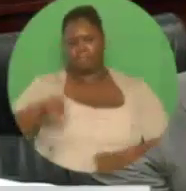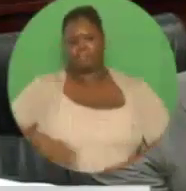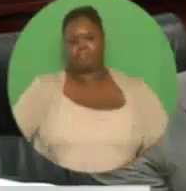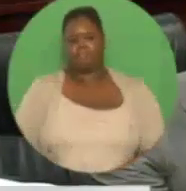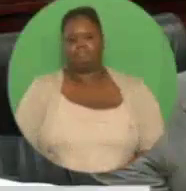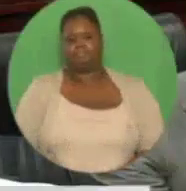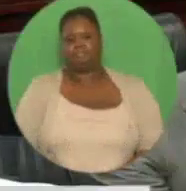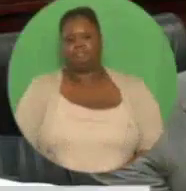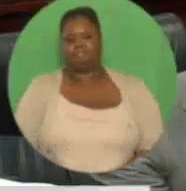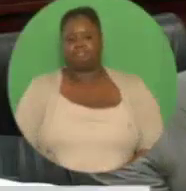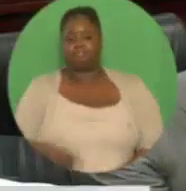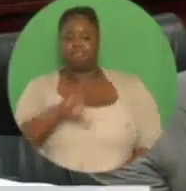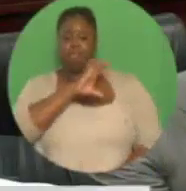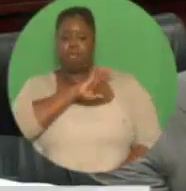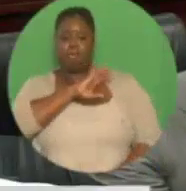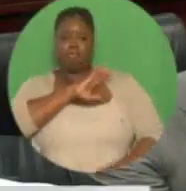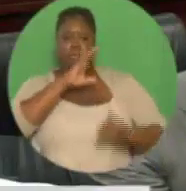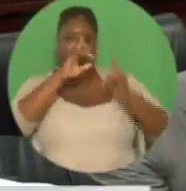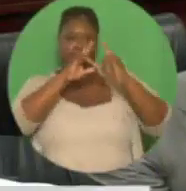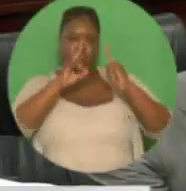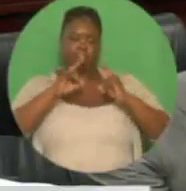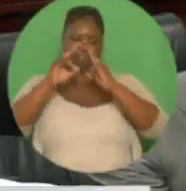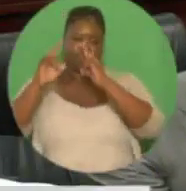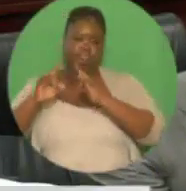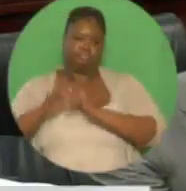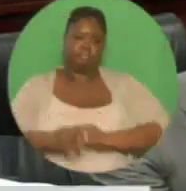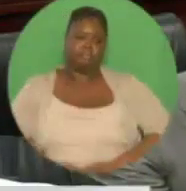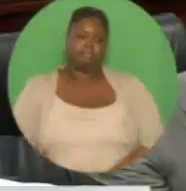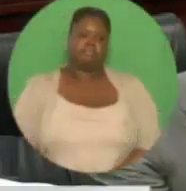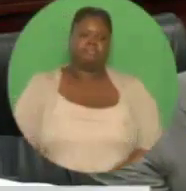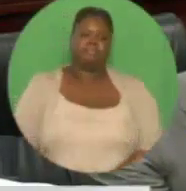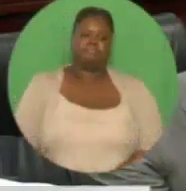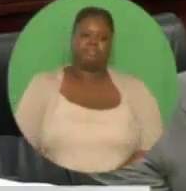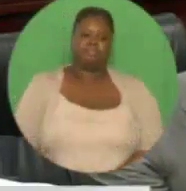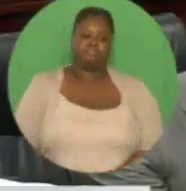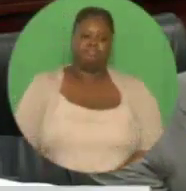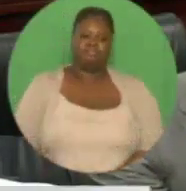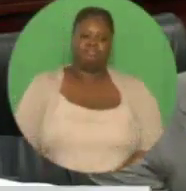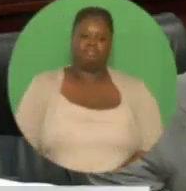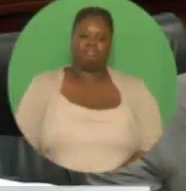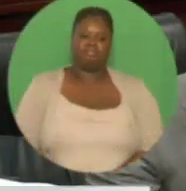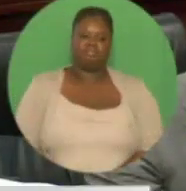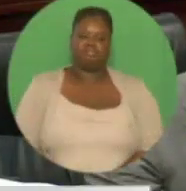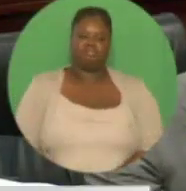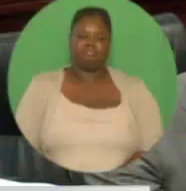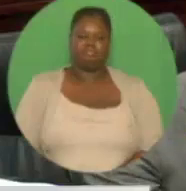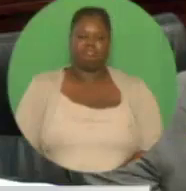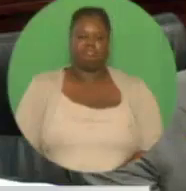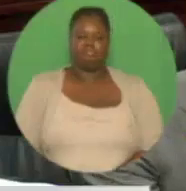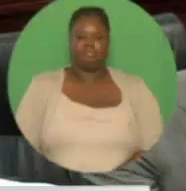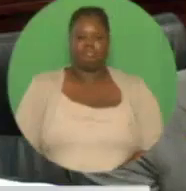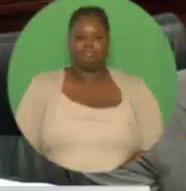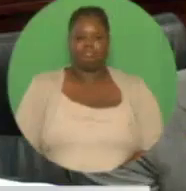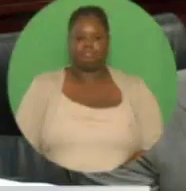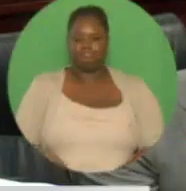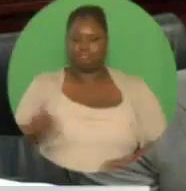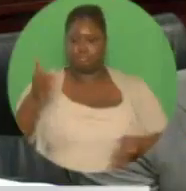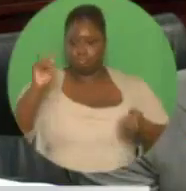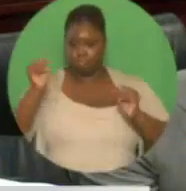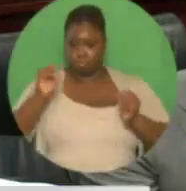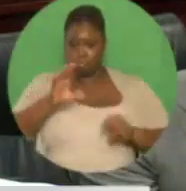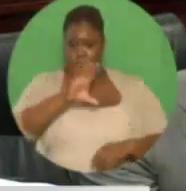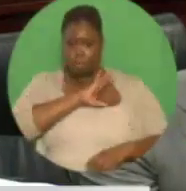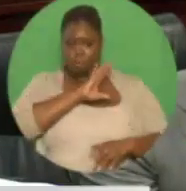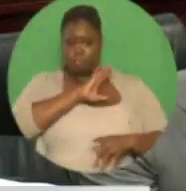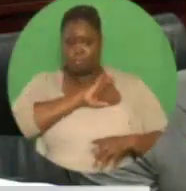Police stations. The Trinidad and Tobago Police Service is being equipped with the relevant resources and the billing facilities to